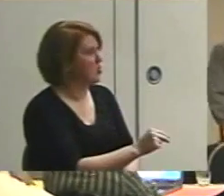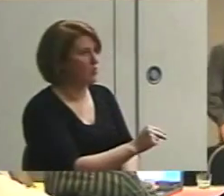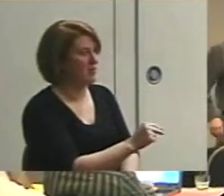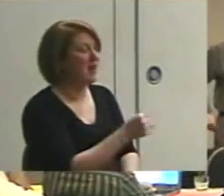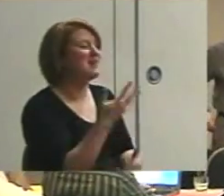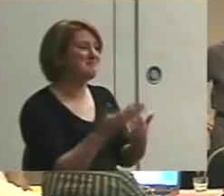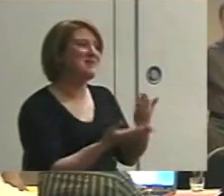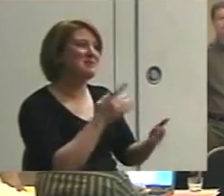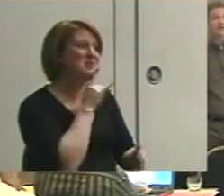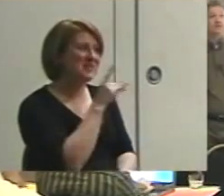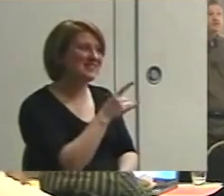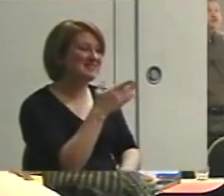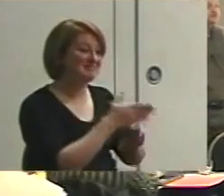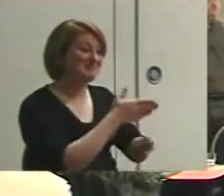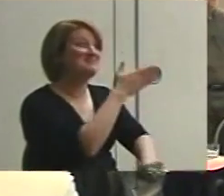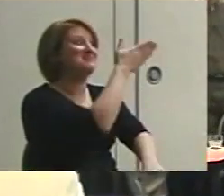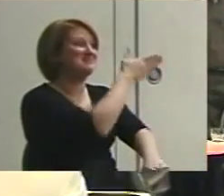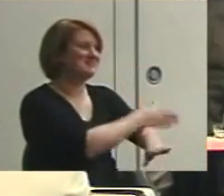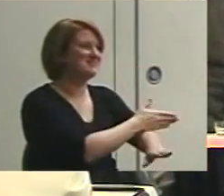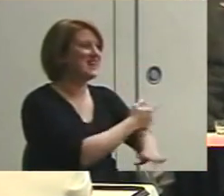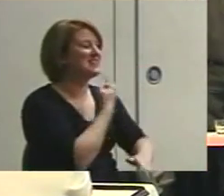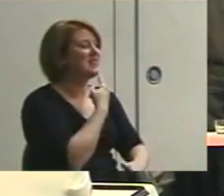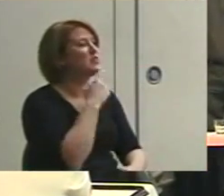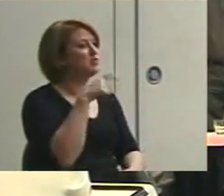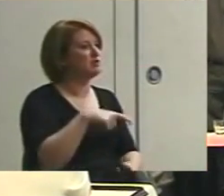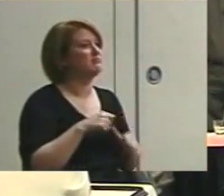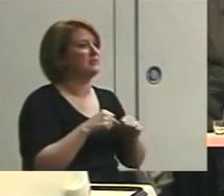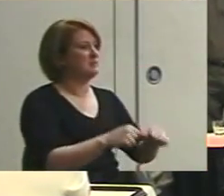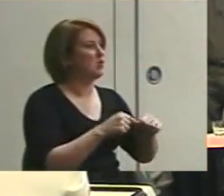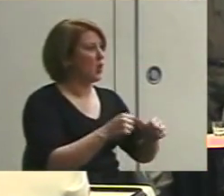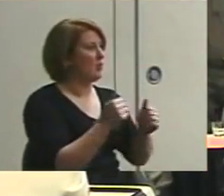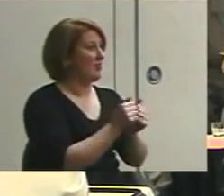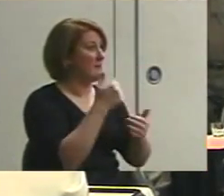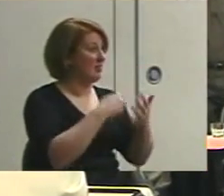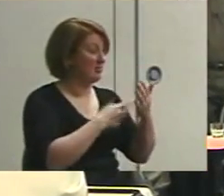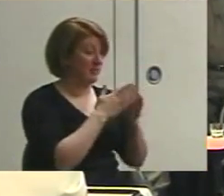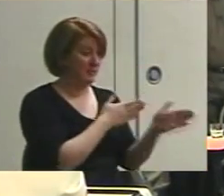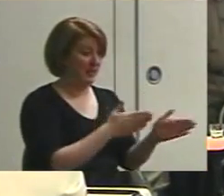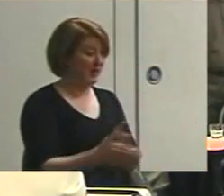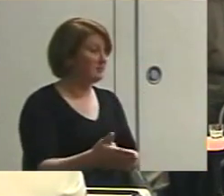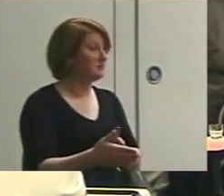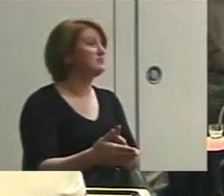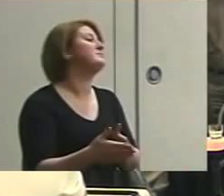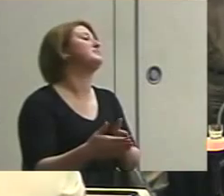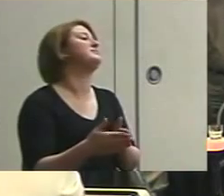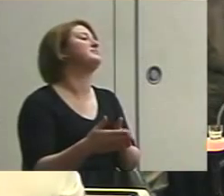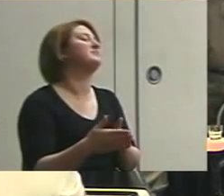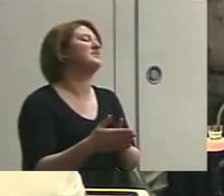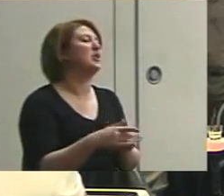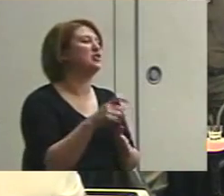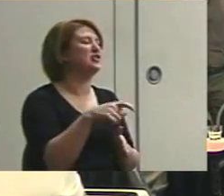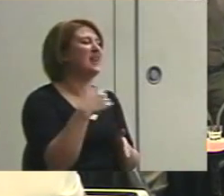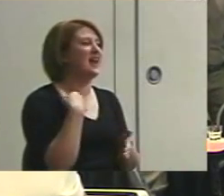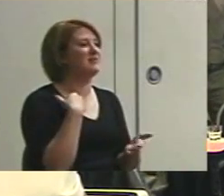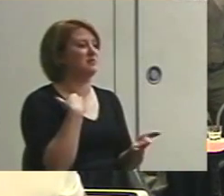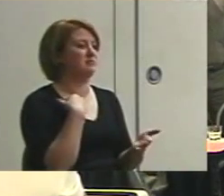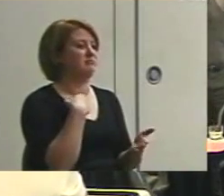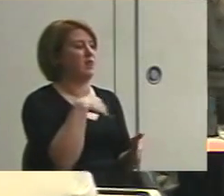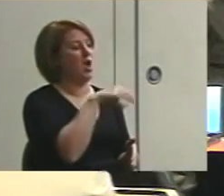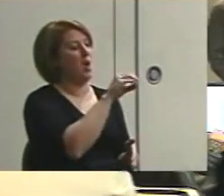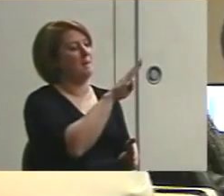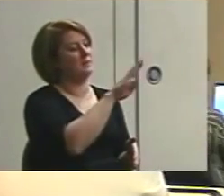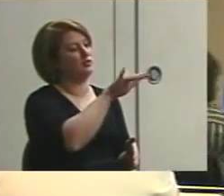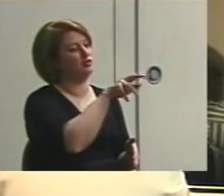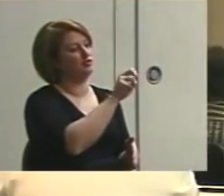it may have actually gotten quite a bit better, which says we should keep going with that plan. So we really need to have some objective way of